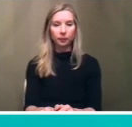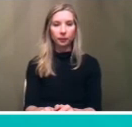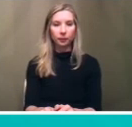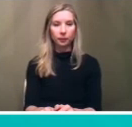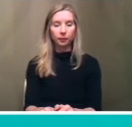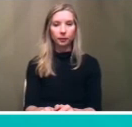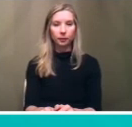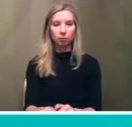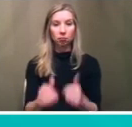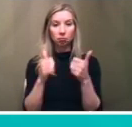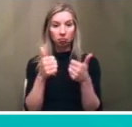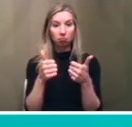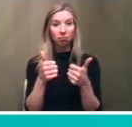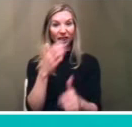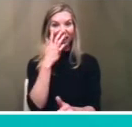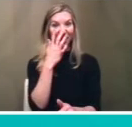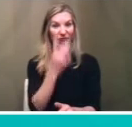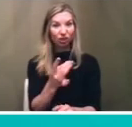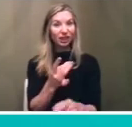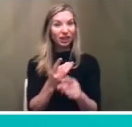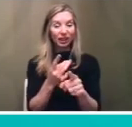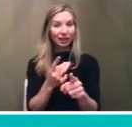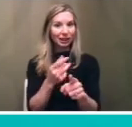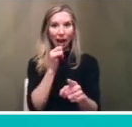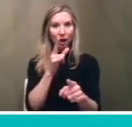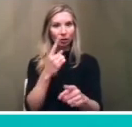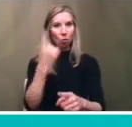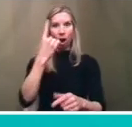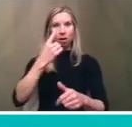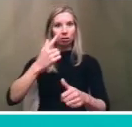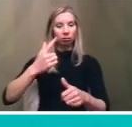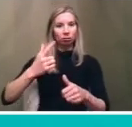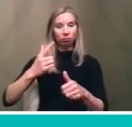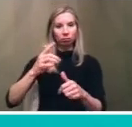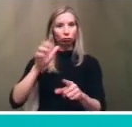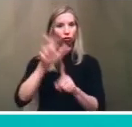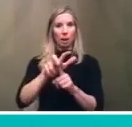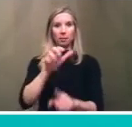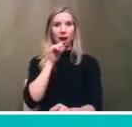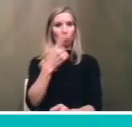excellent this is interesting because not there's not a clear winner so kind of a horse race down to the finish